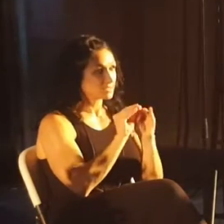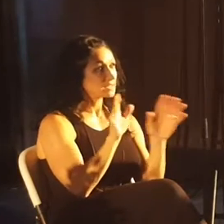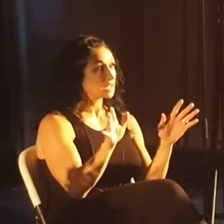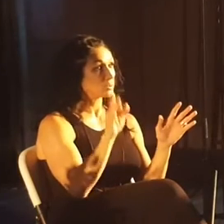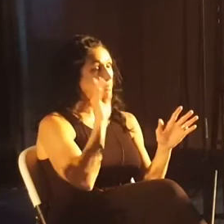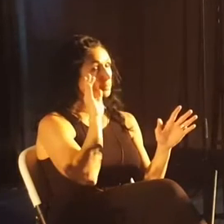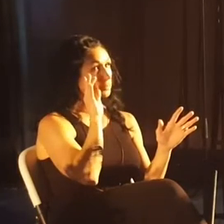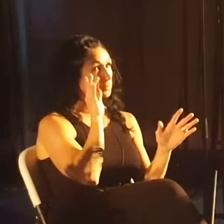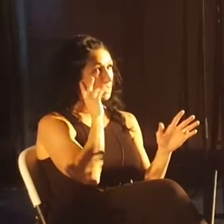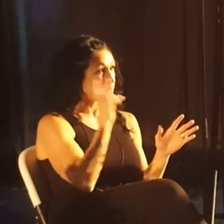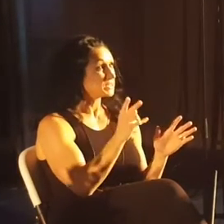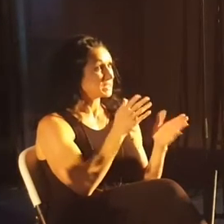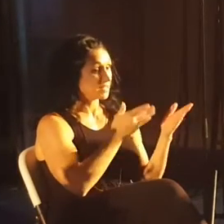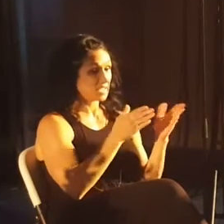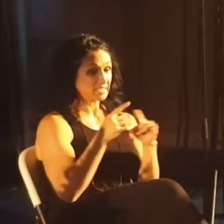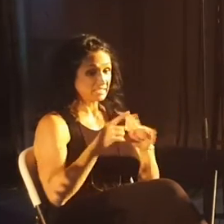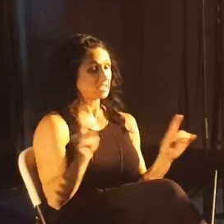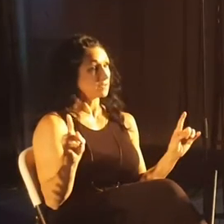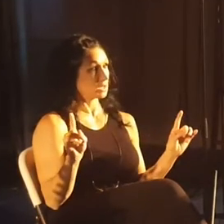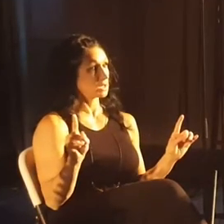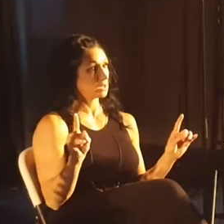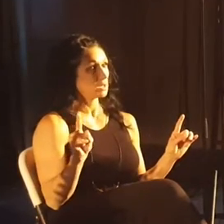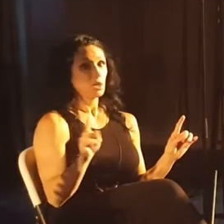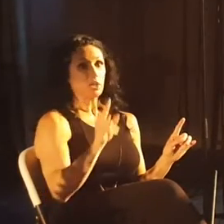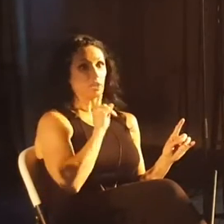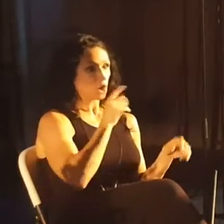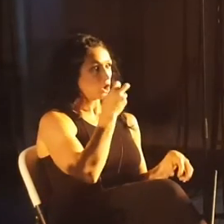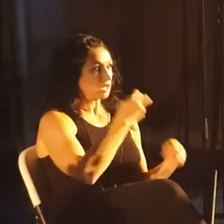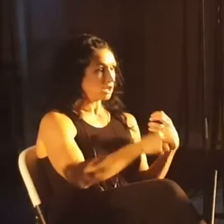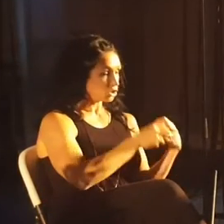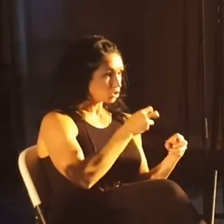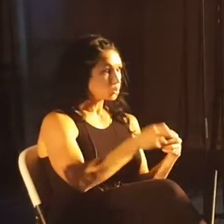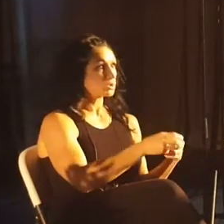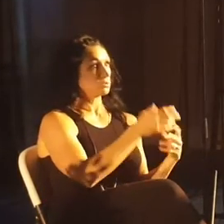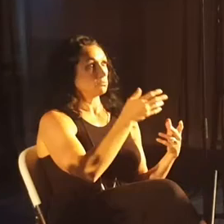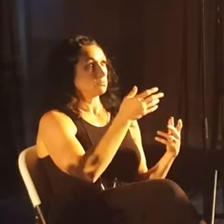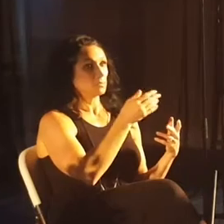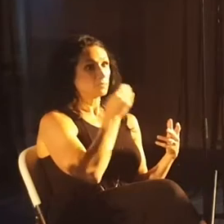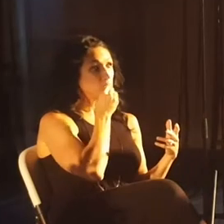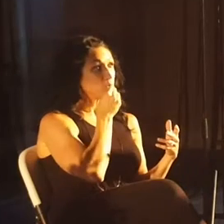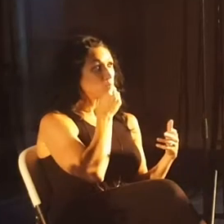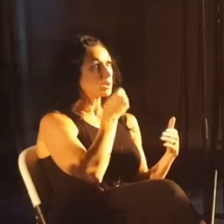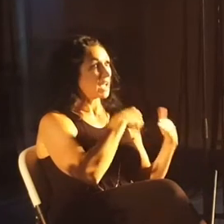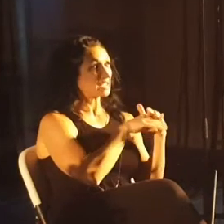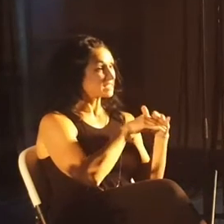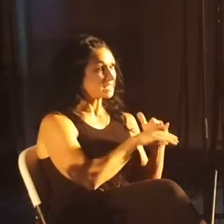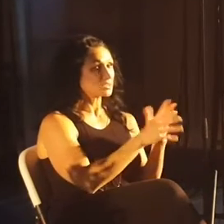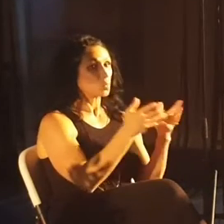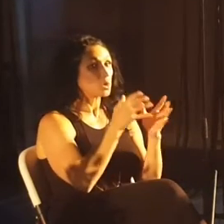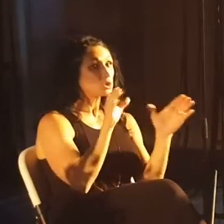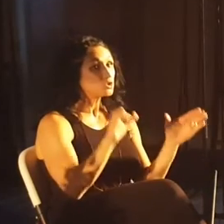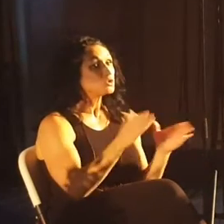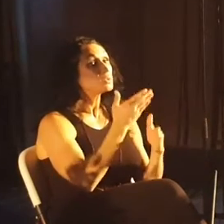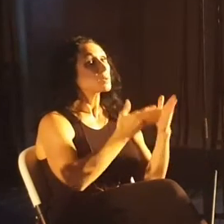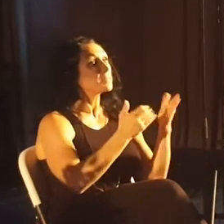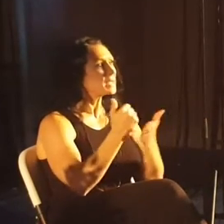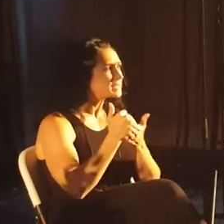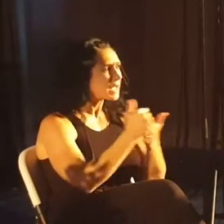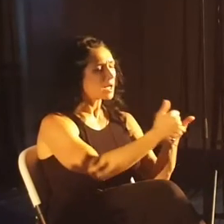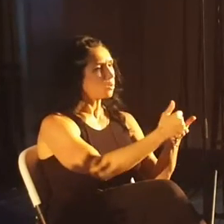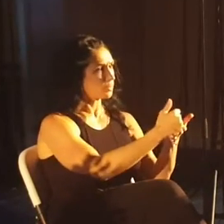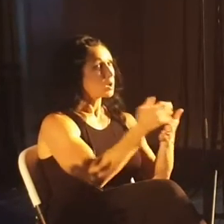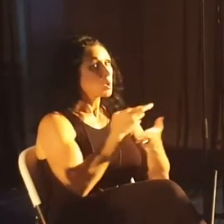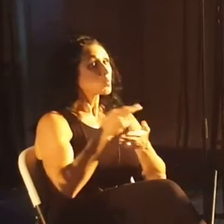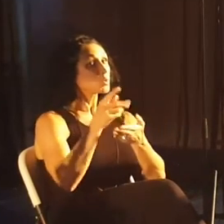to see things differently. He began to see that there are issues of food access and he wanted to do something about that. And so as a